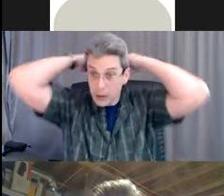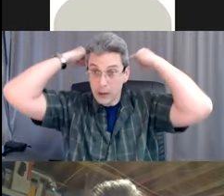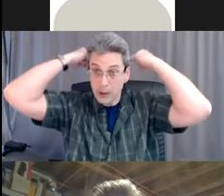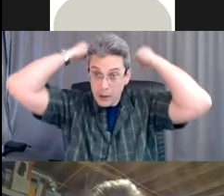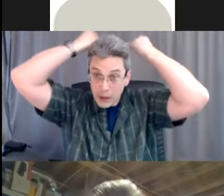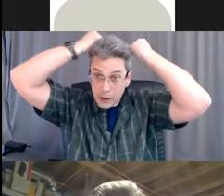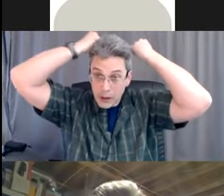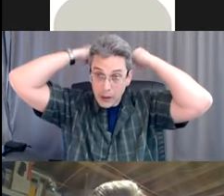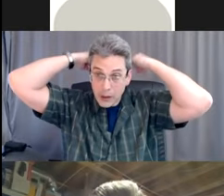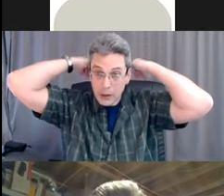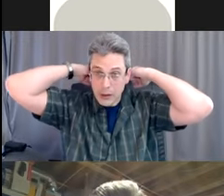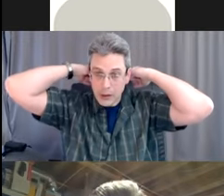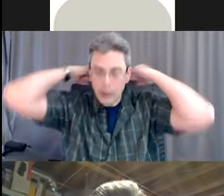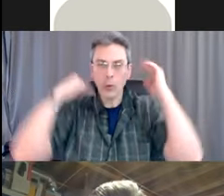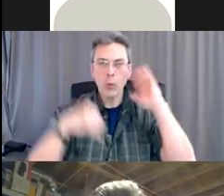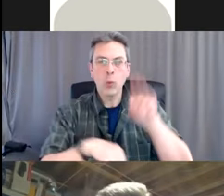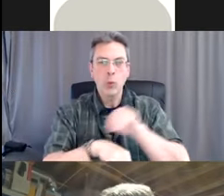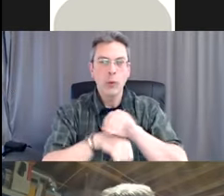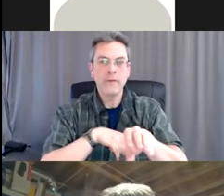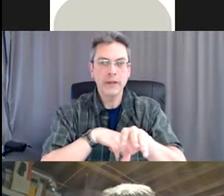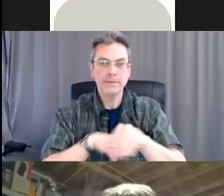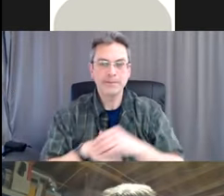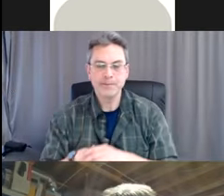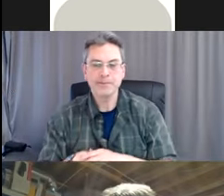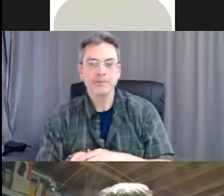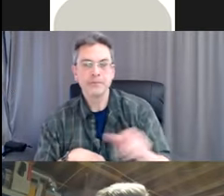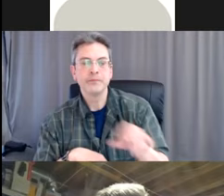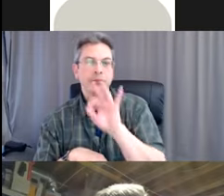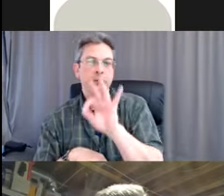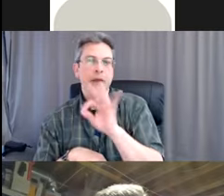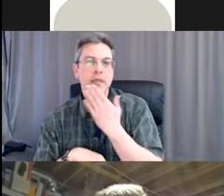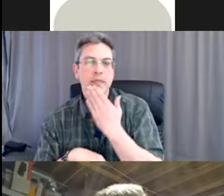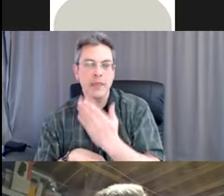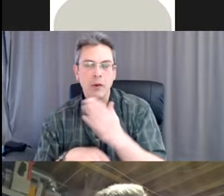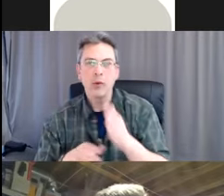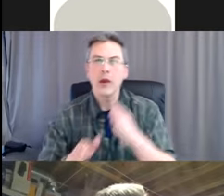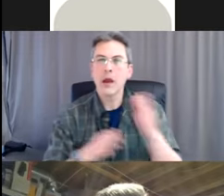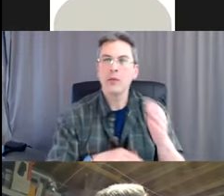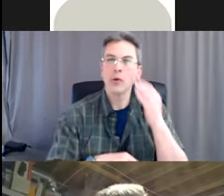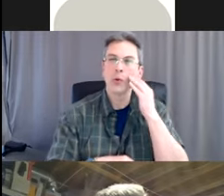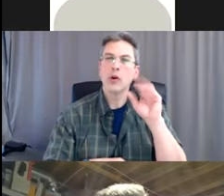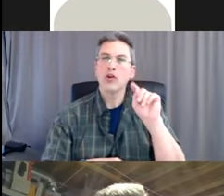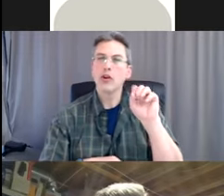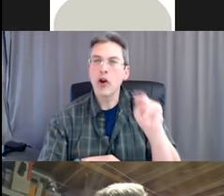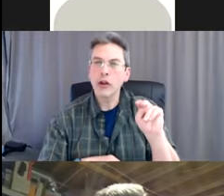Great. How about the reusable cotton or fabric,